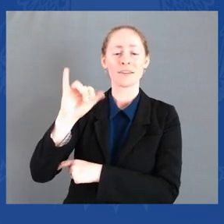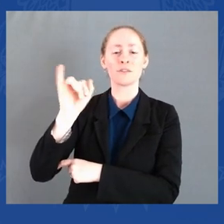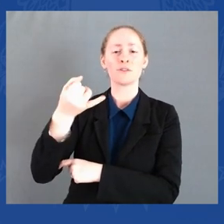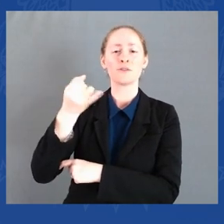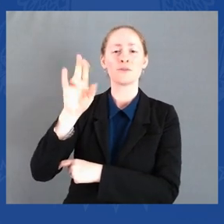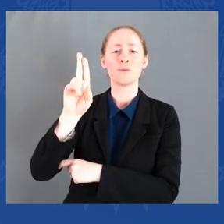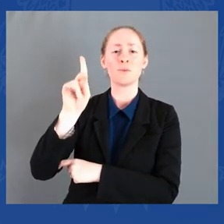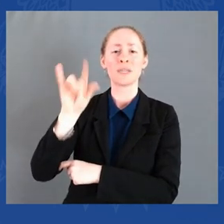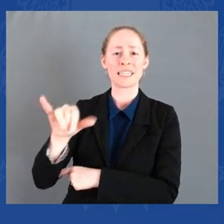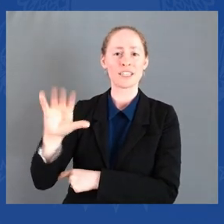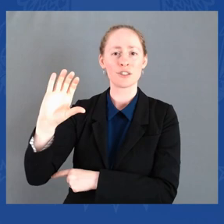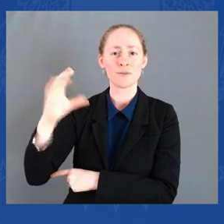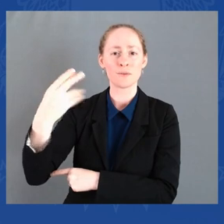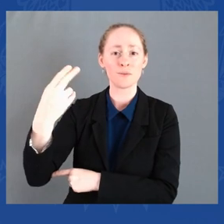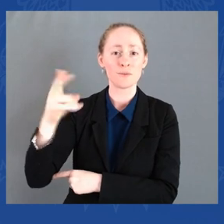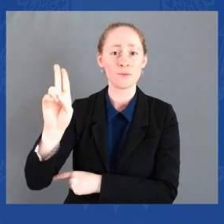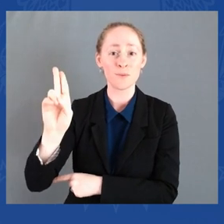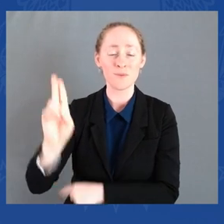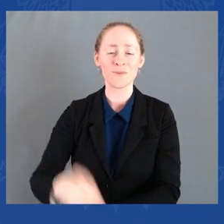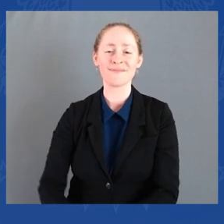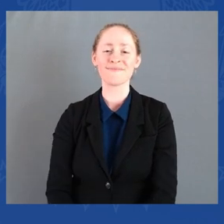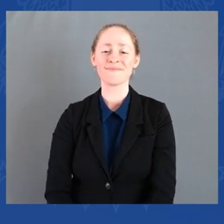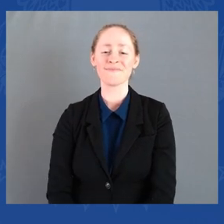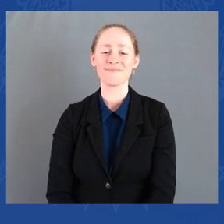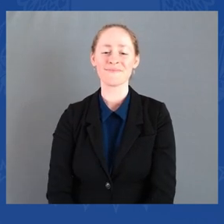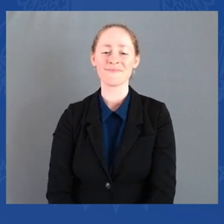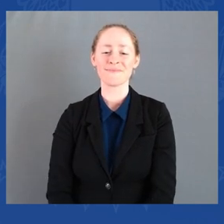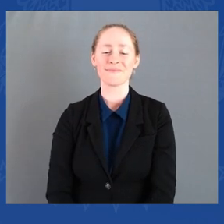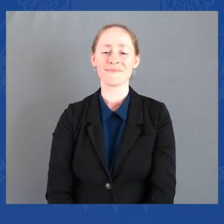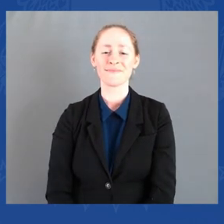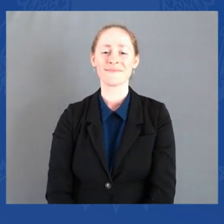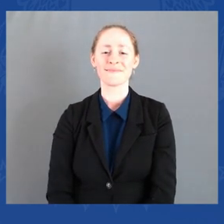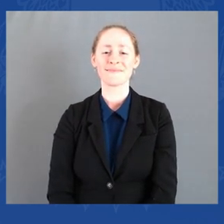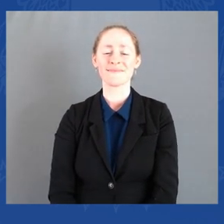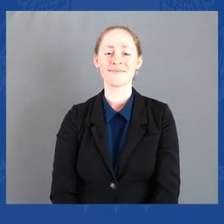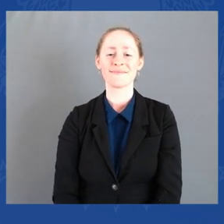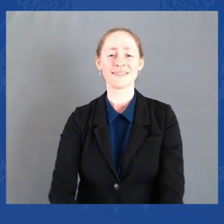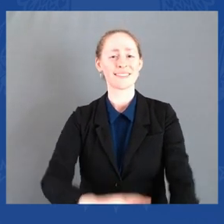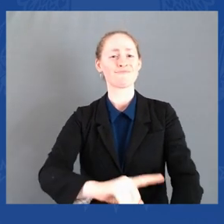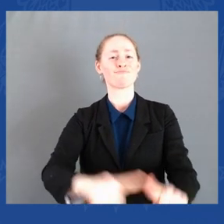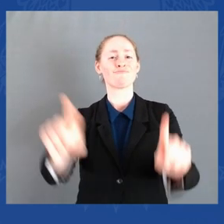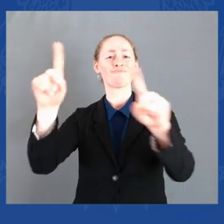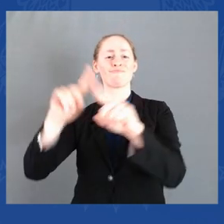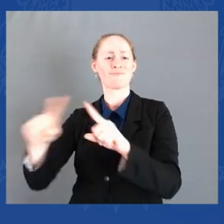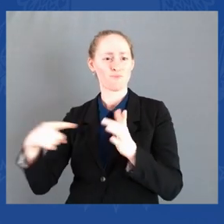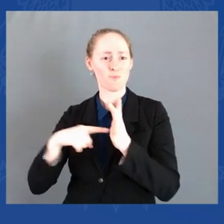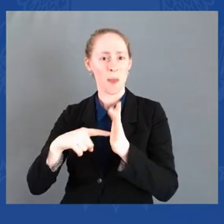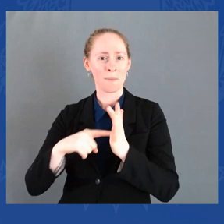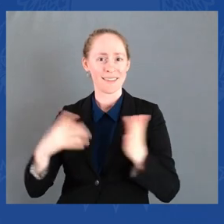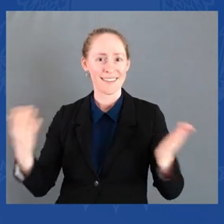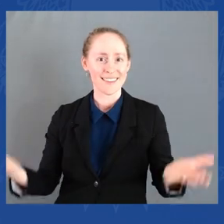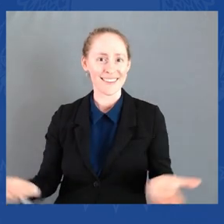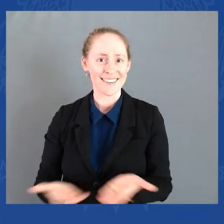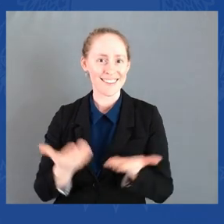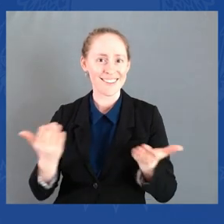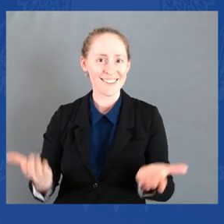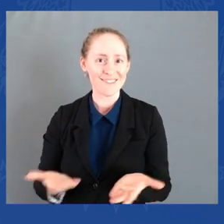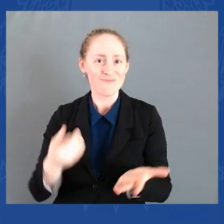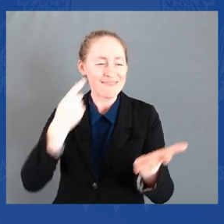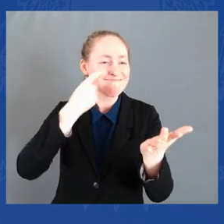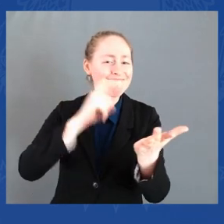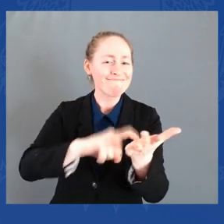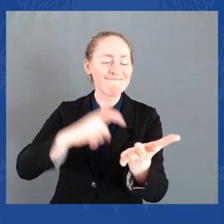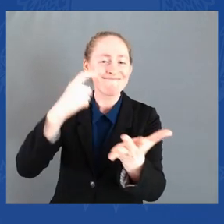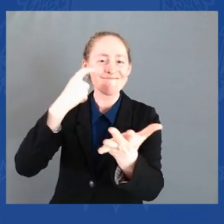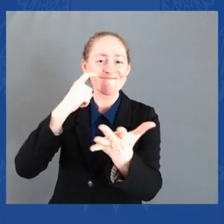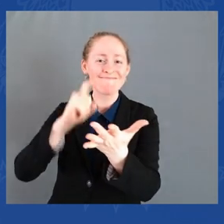And there several other representatives here today who represent a community in Congress that is growing each election. As Catherine mentioned,